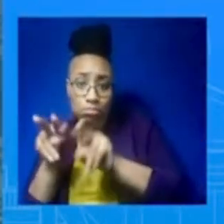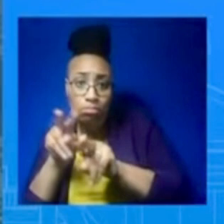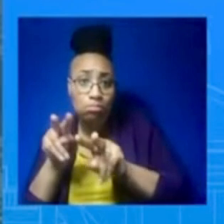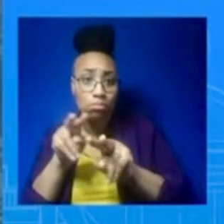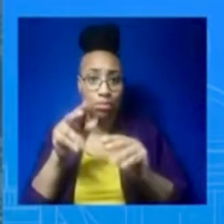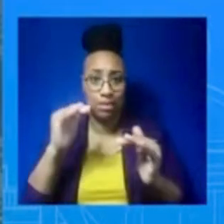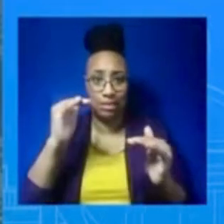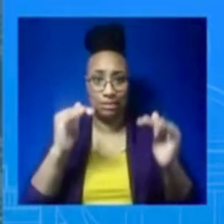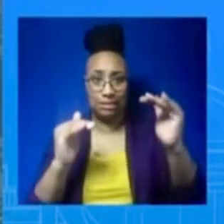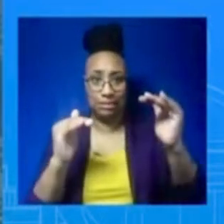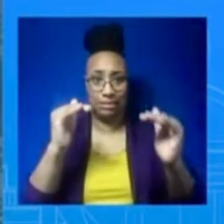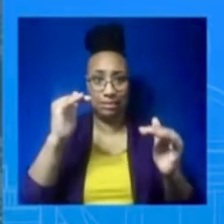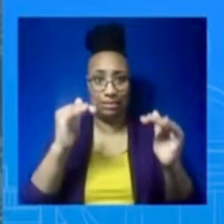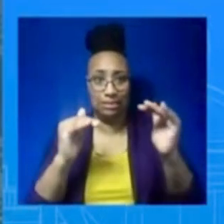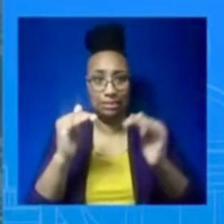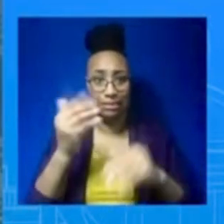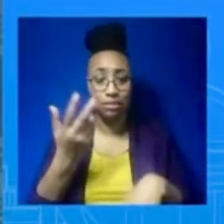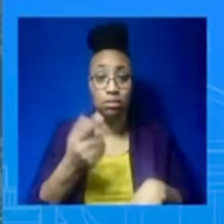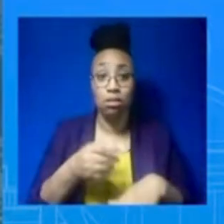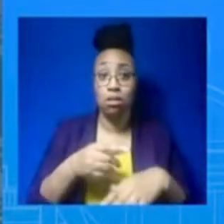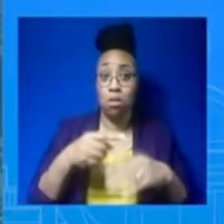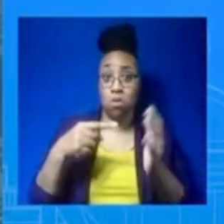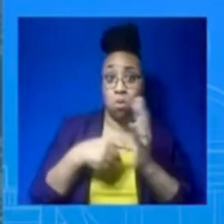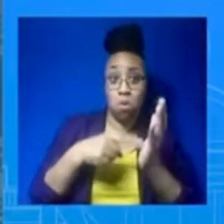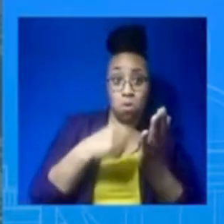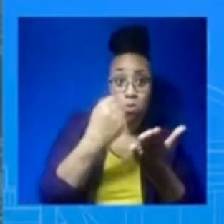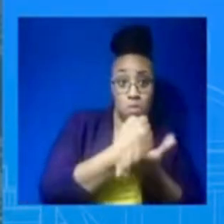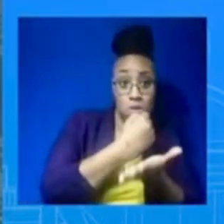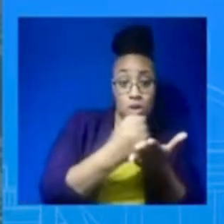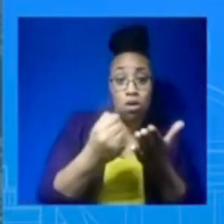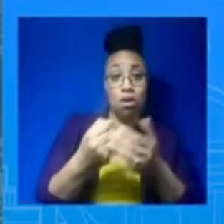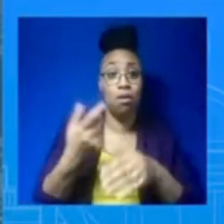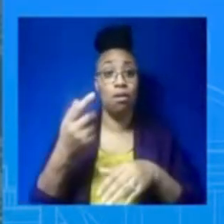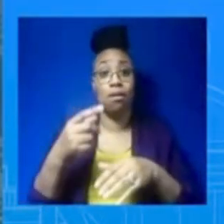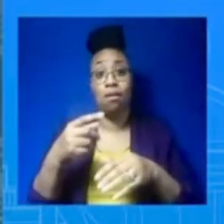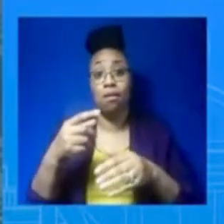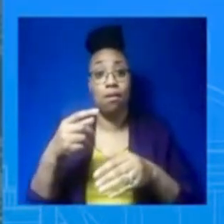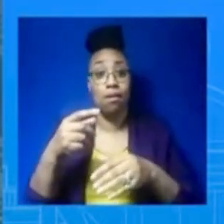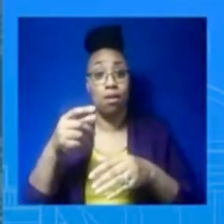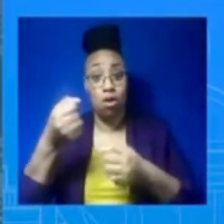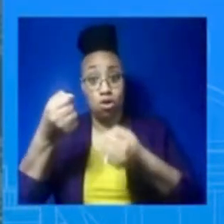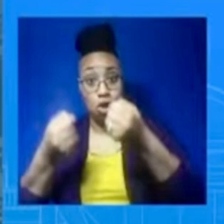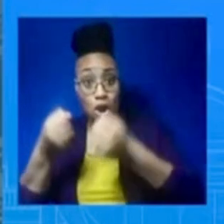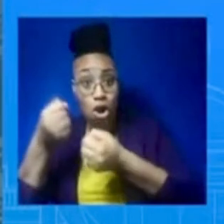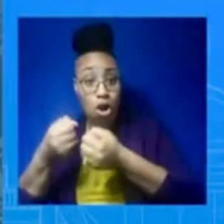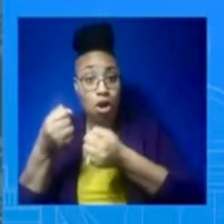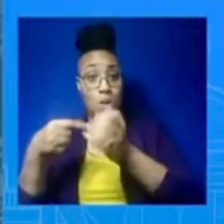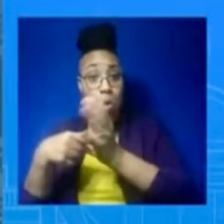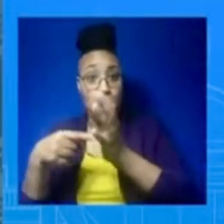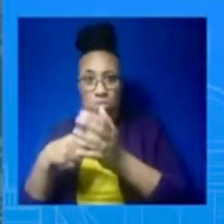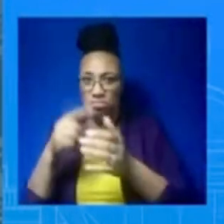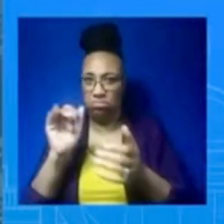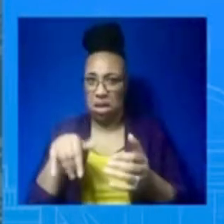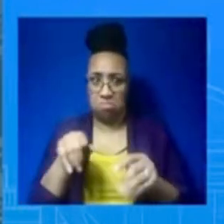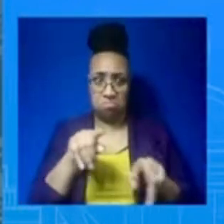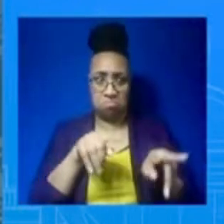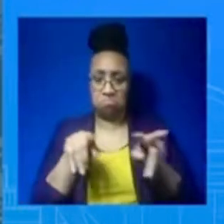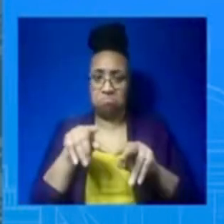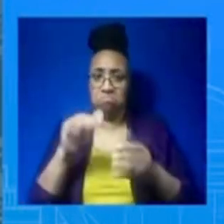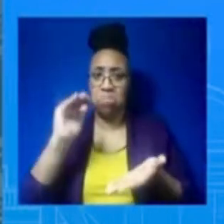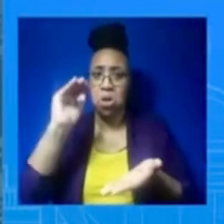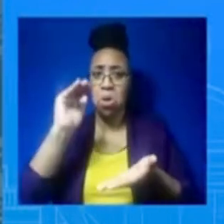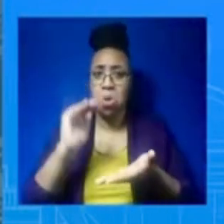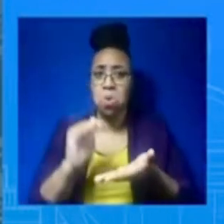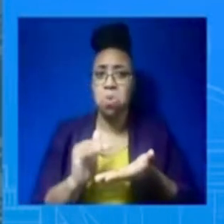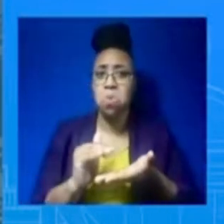In fact, mortgage delinquencies are near record lows since the start of the data in 2003. And over the last few years, we've seen